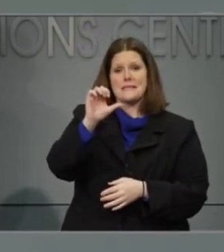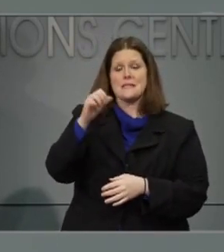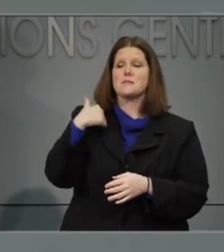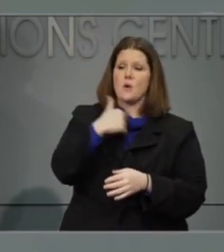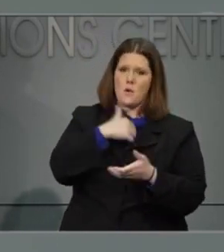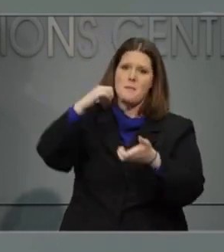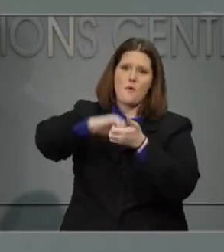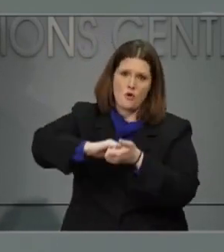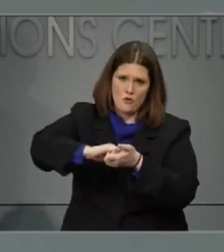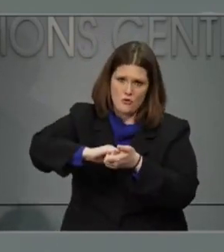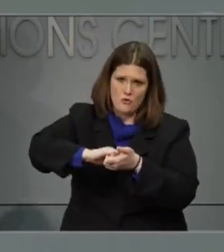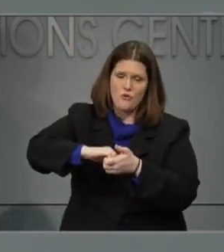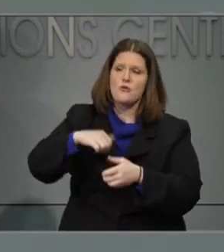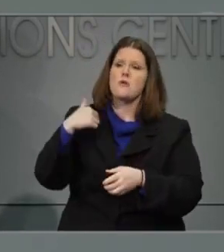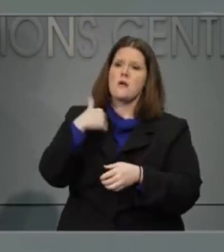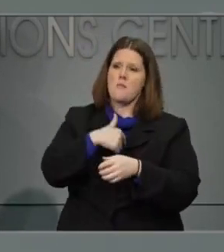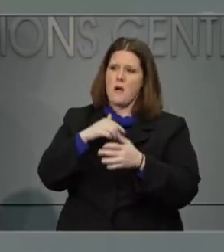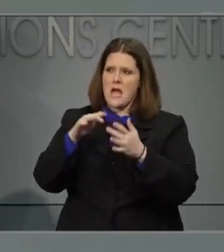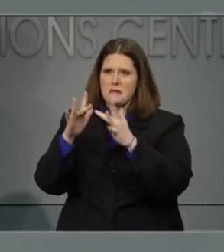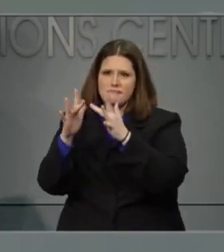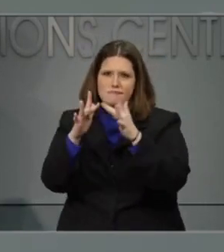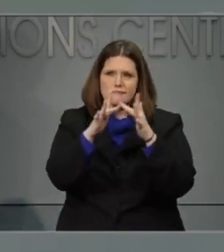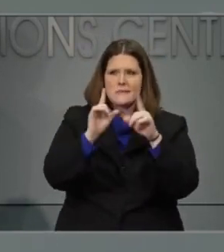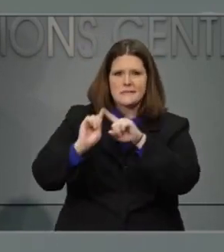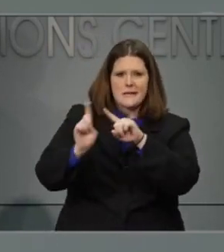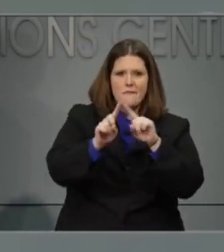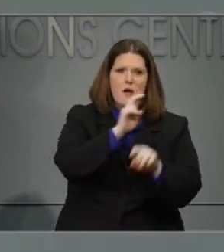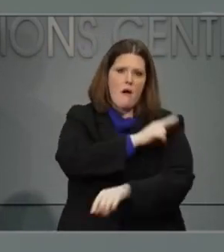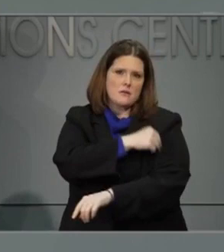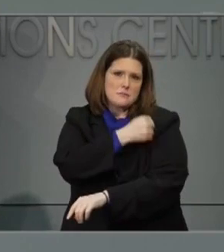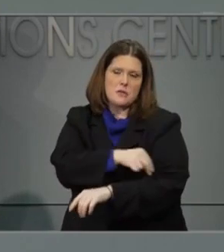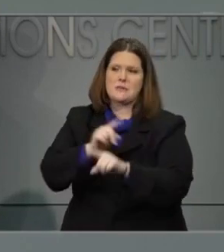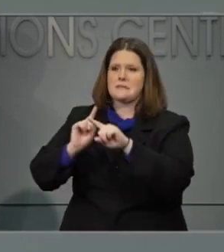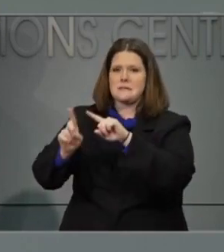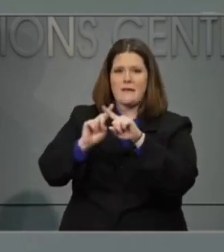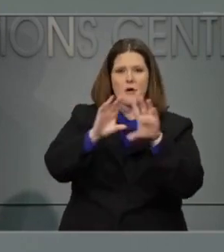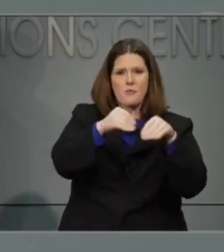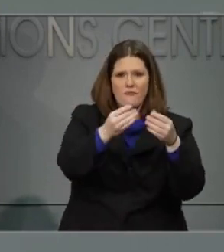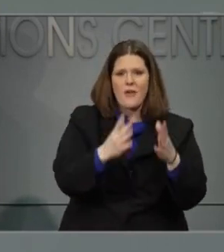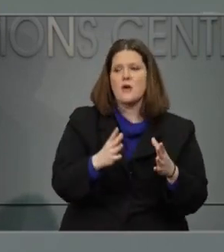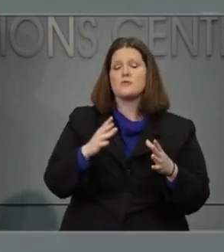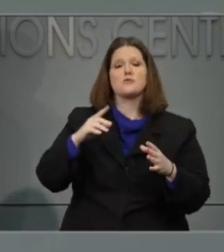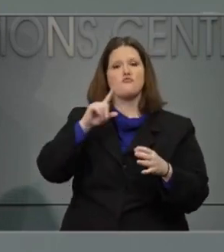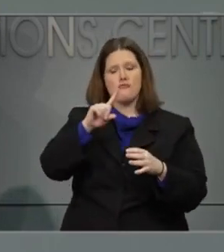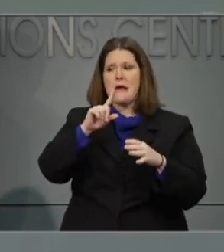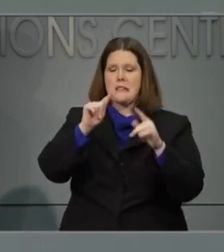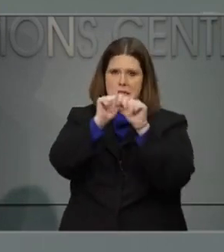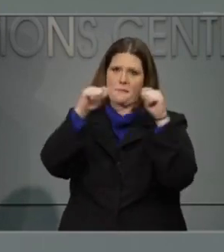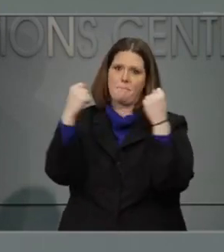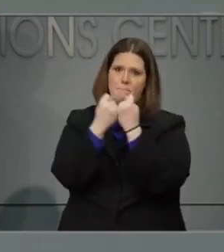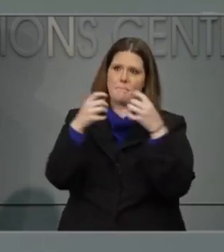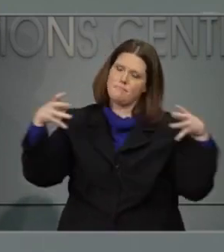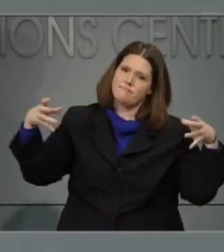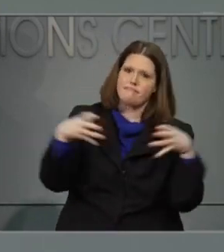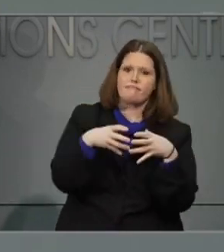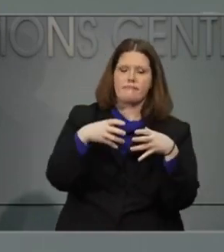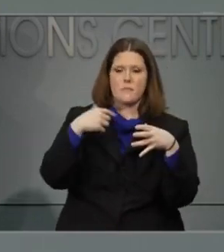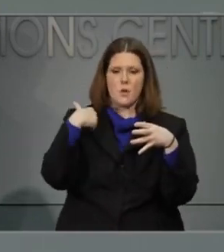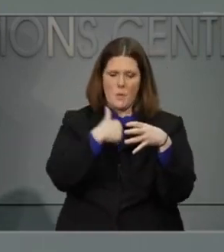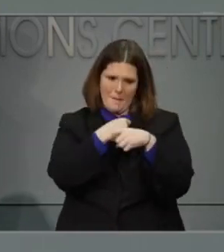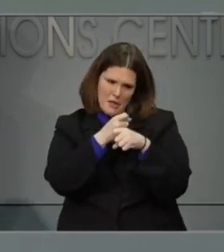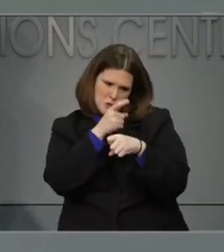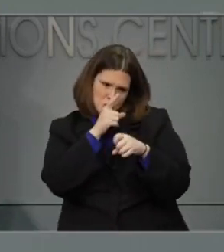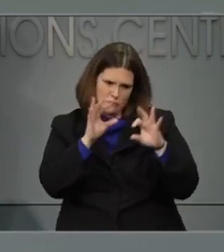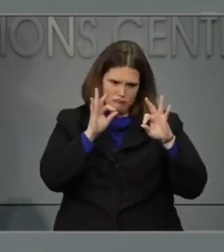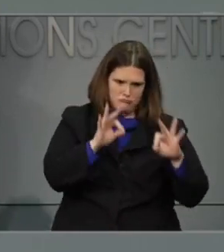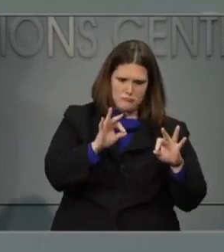system. In others, it's our outpatient provider. So it's a huge team effort across North Carolina to make sure we have the appropriate